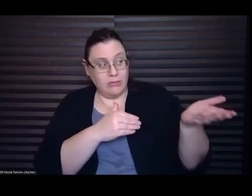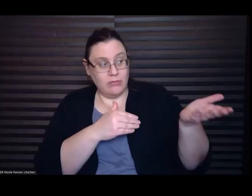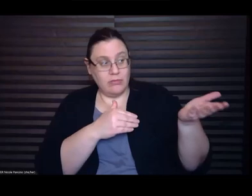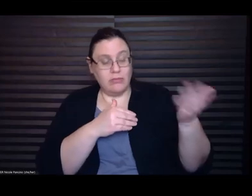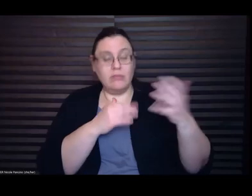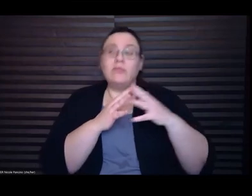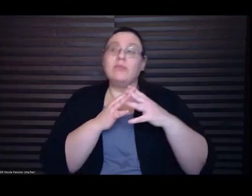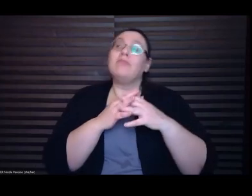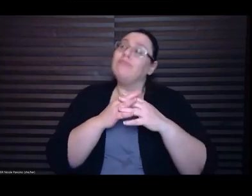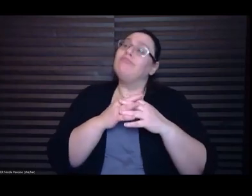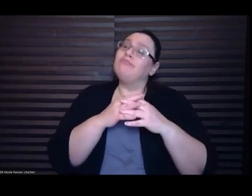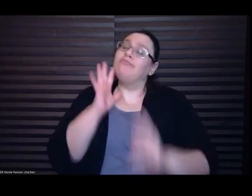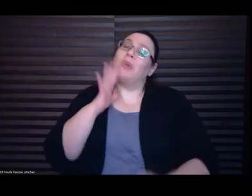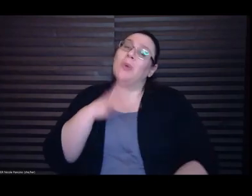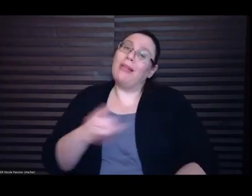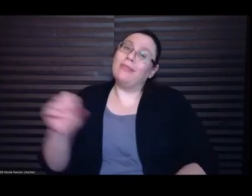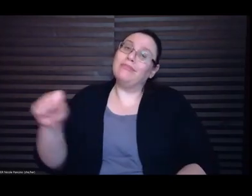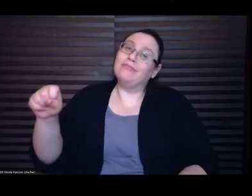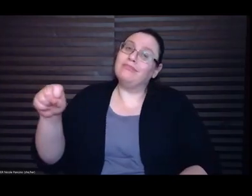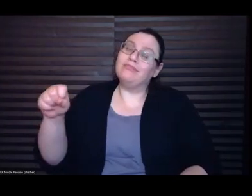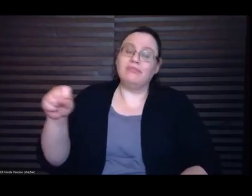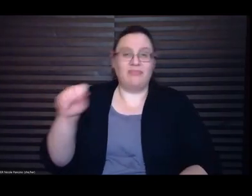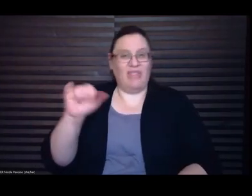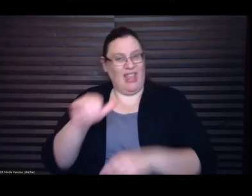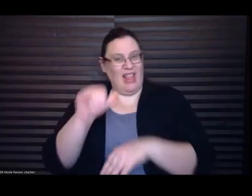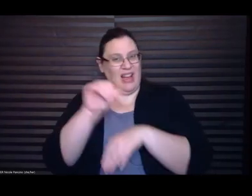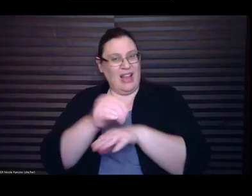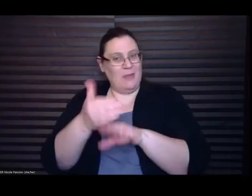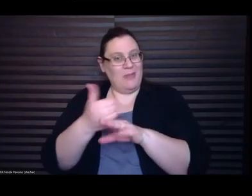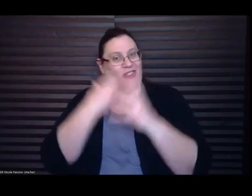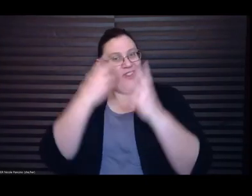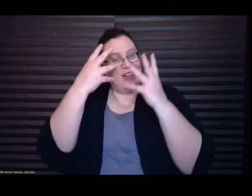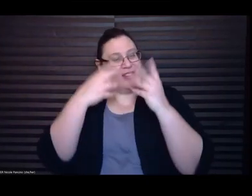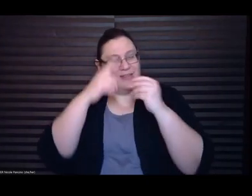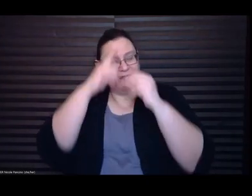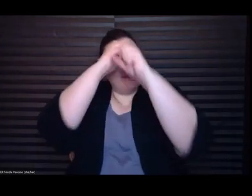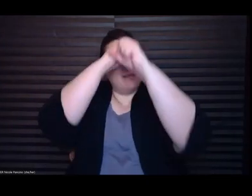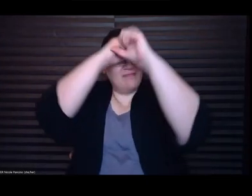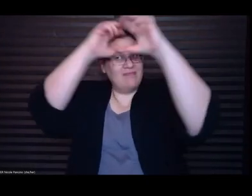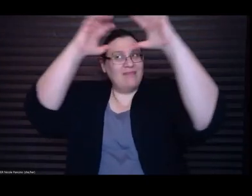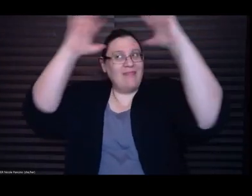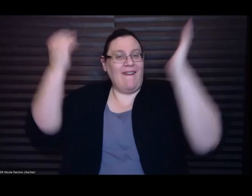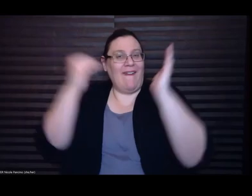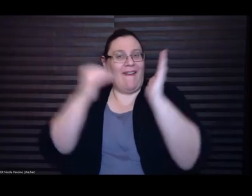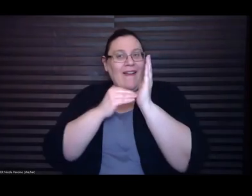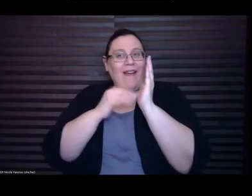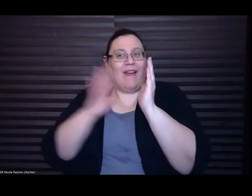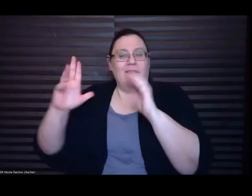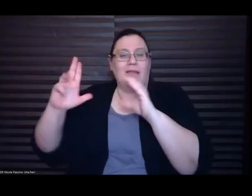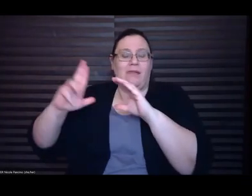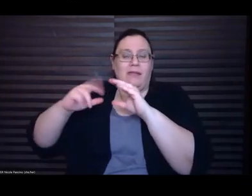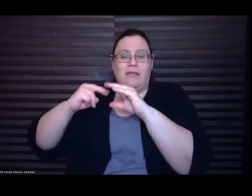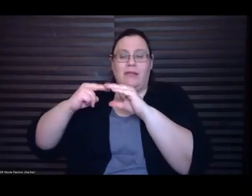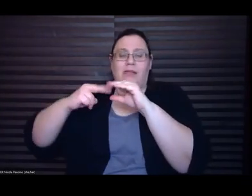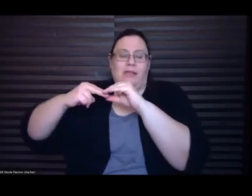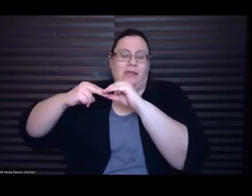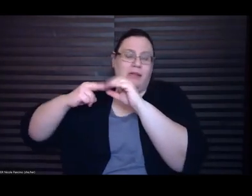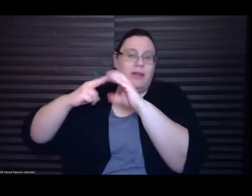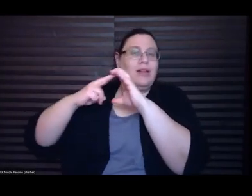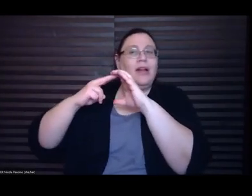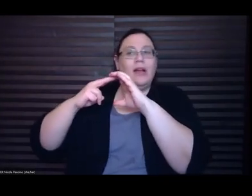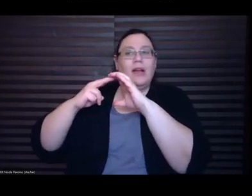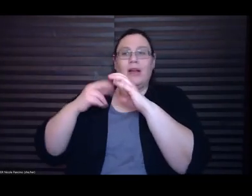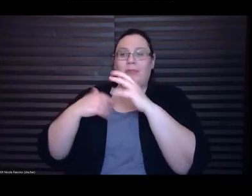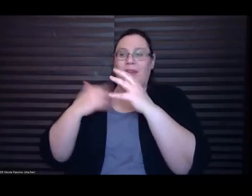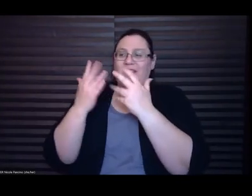sleep, I imagine him again, his tongue pushing open my mouth, and my fingers slide over myself, and I imagine him there, all